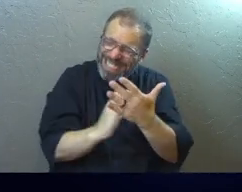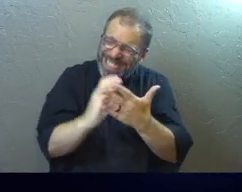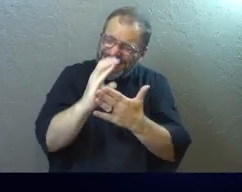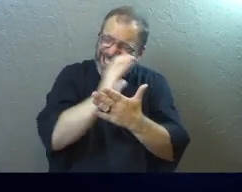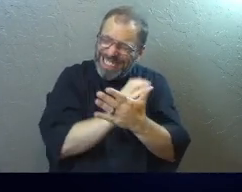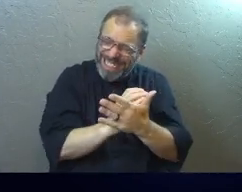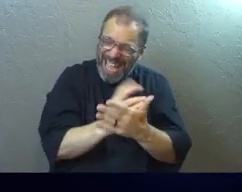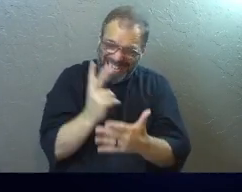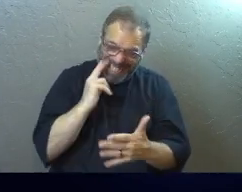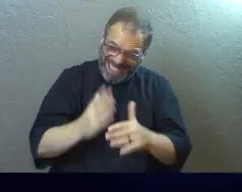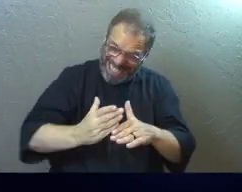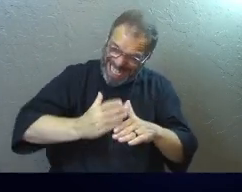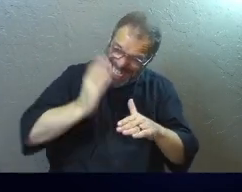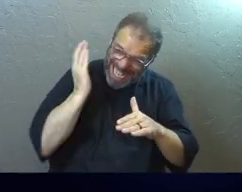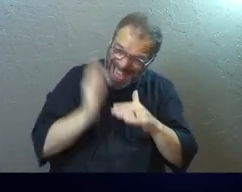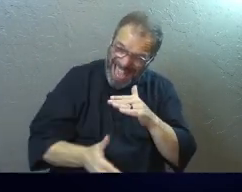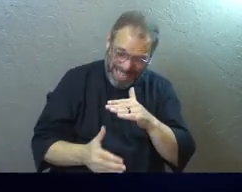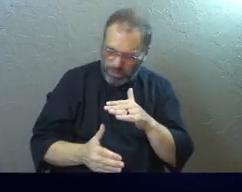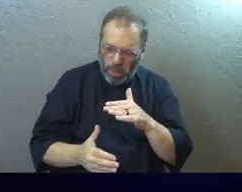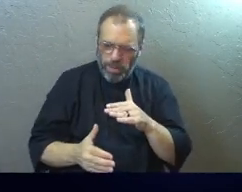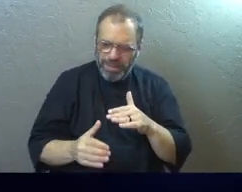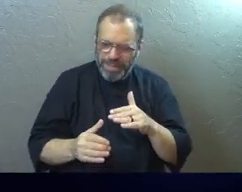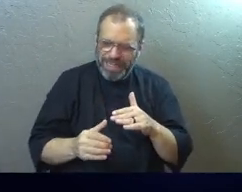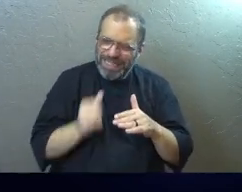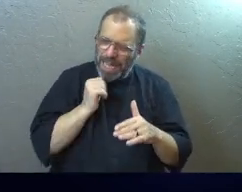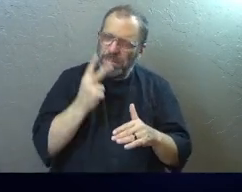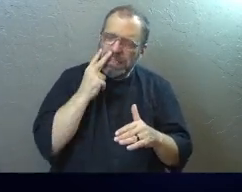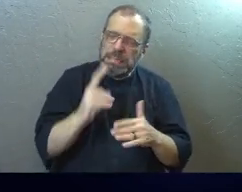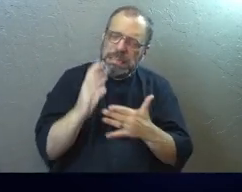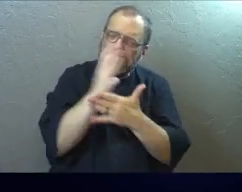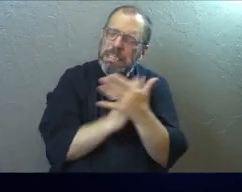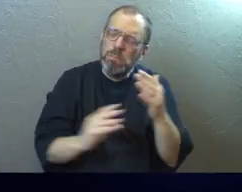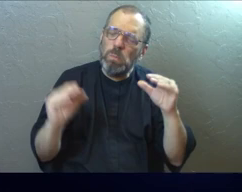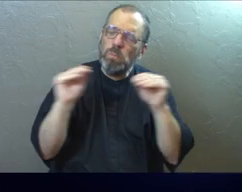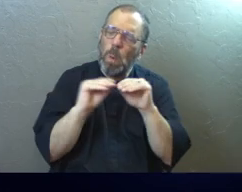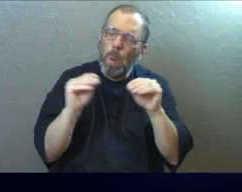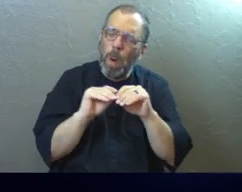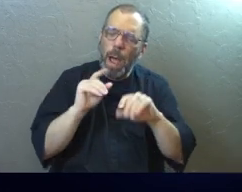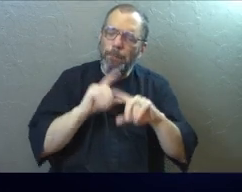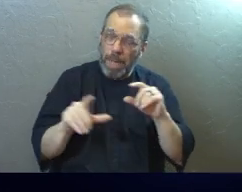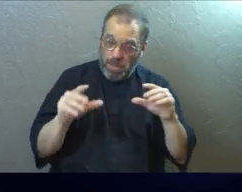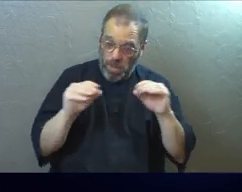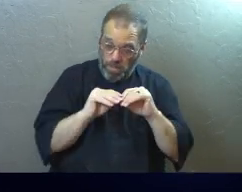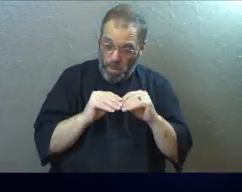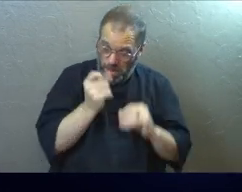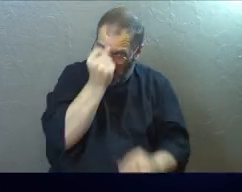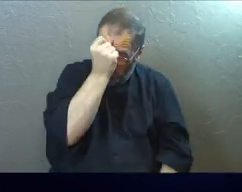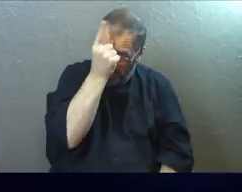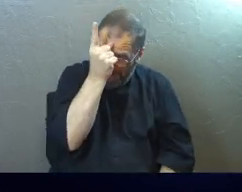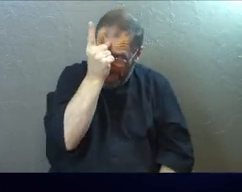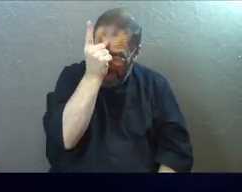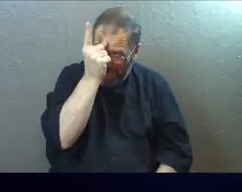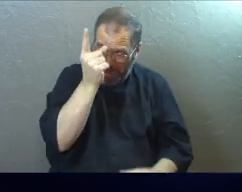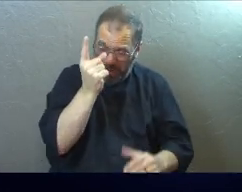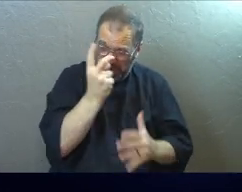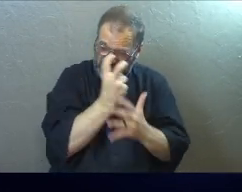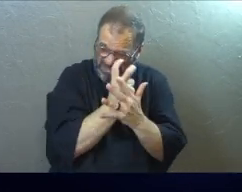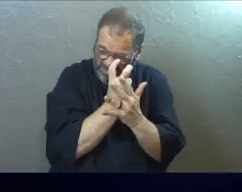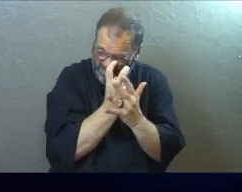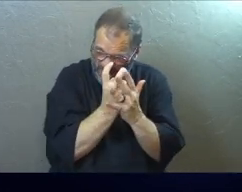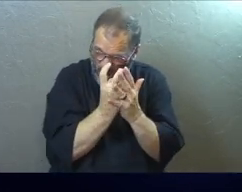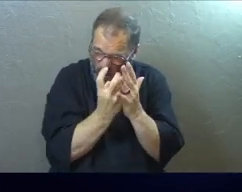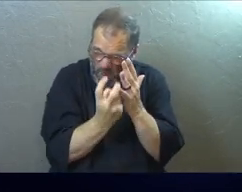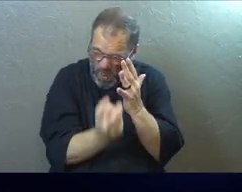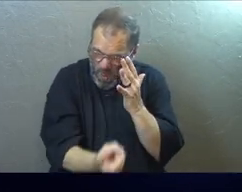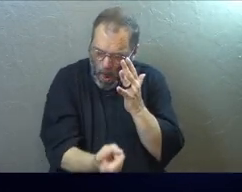even see the bottom. We'll never actually see, God, how much it is, but the more that we understand, the deeper that we dive, God, the